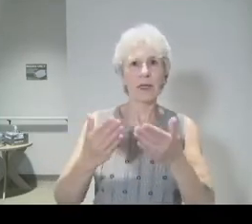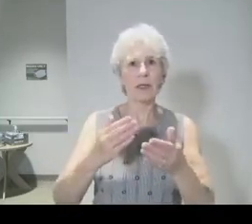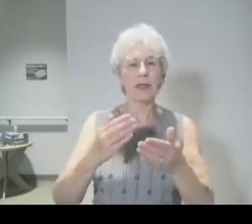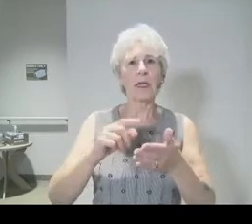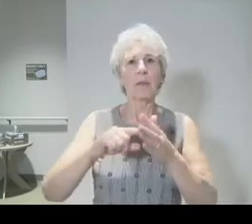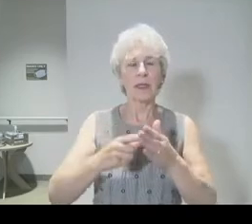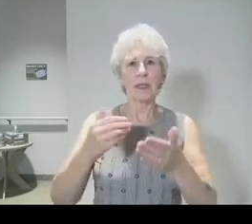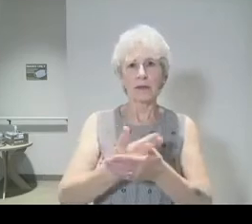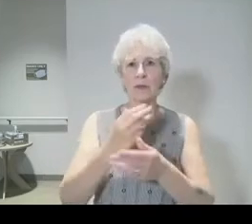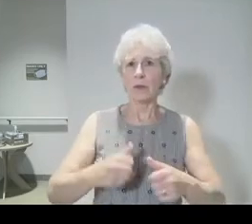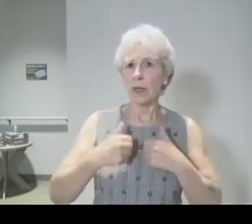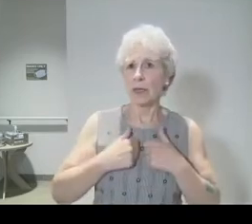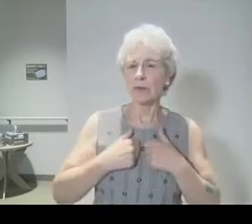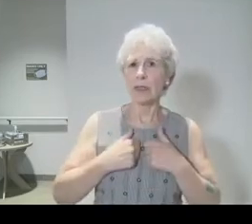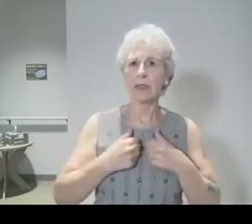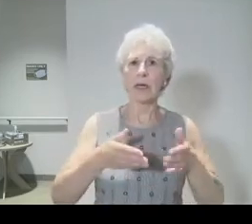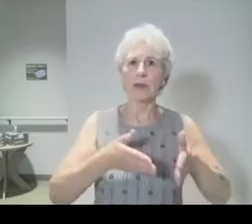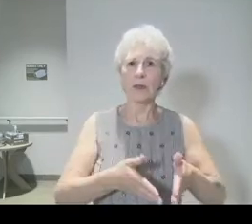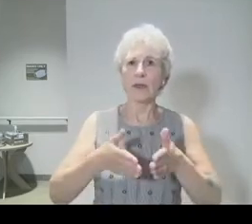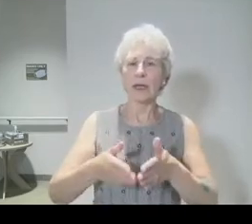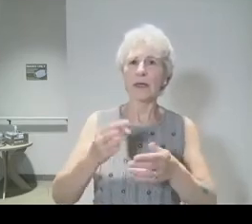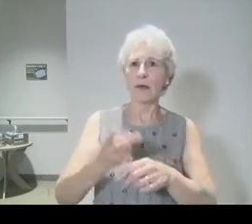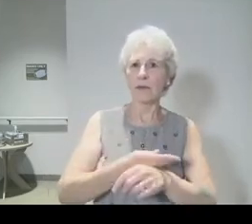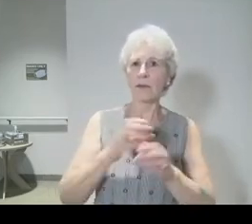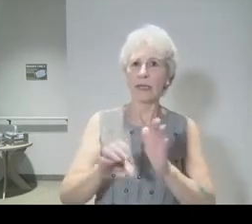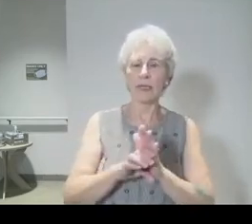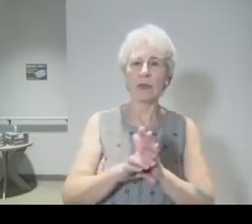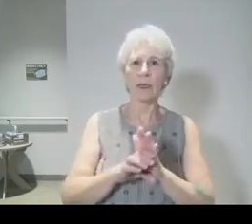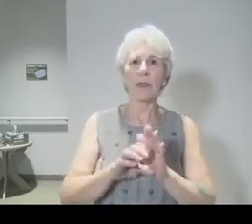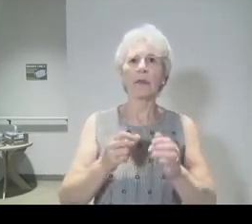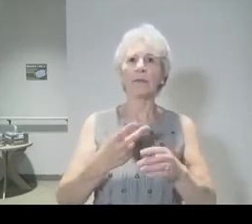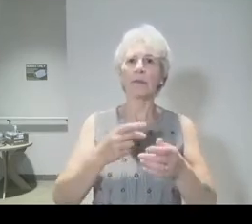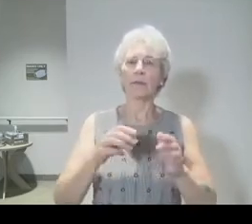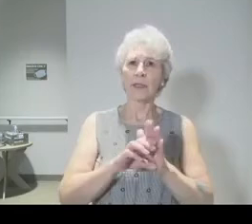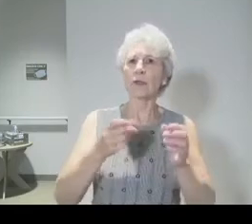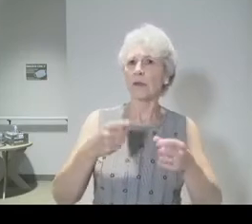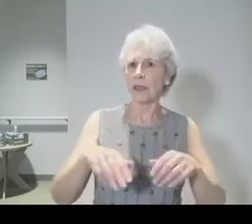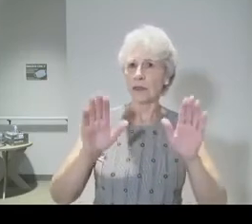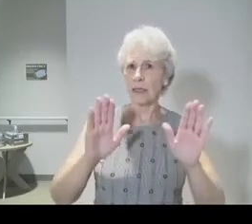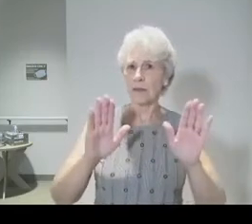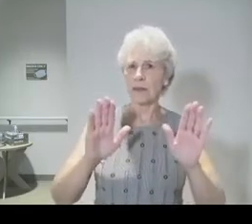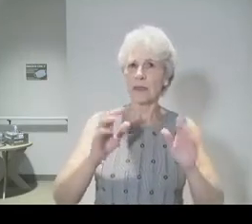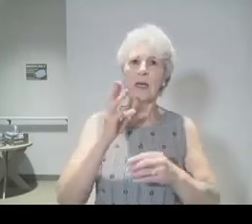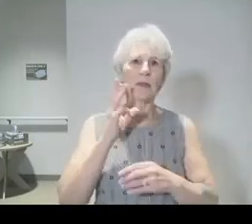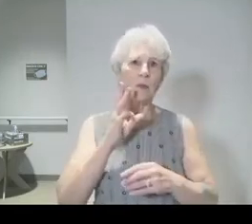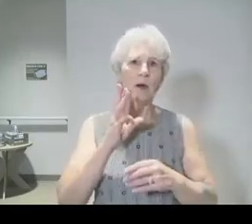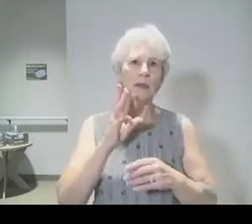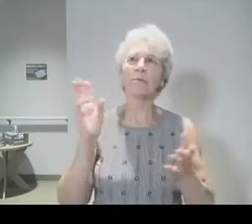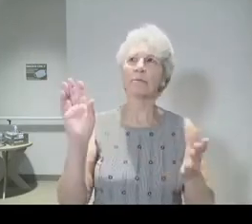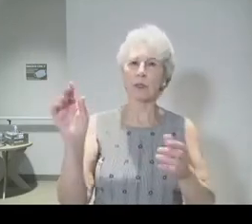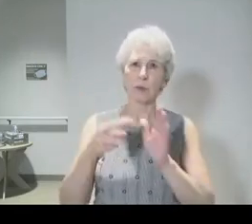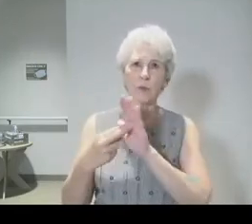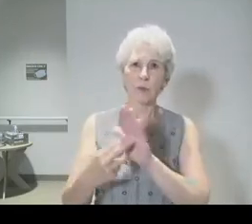The leg of lamb was the picture of the sacrifice and of course, the wine pictured the most precious blood that would cause